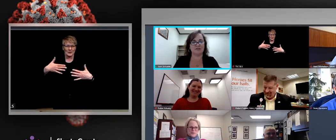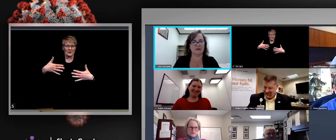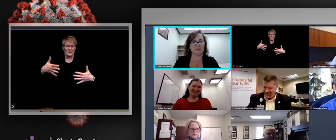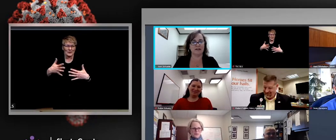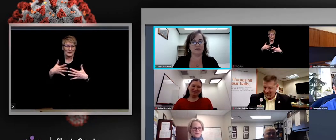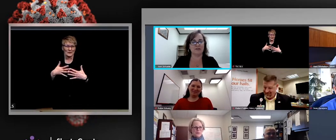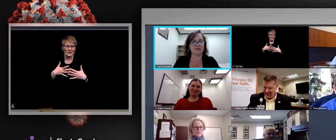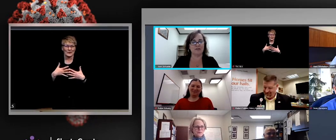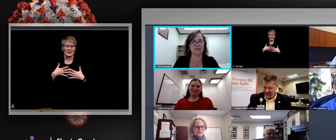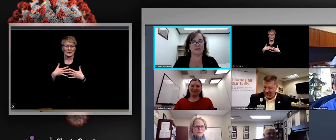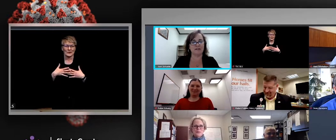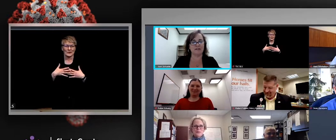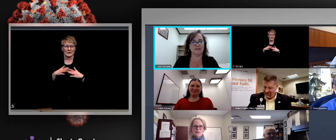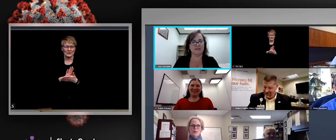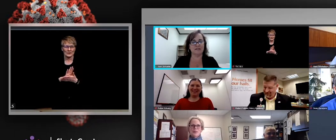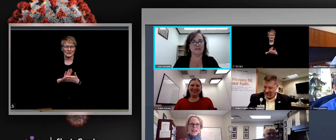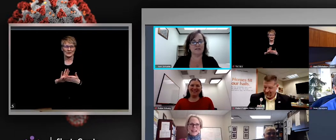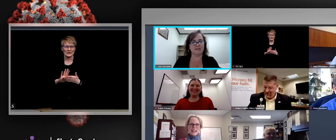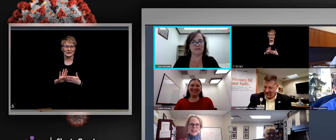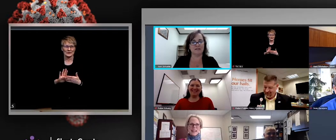Shoot, I'm kind of new here.